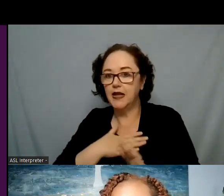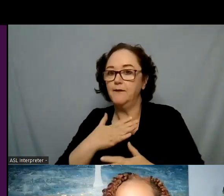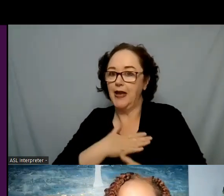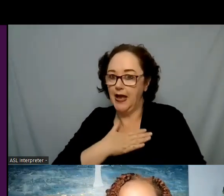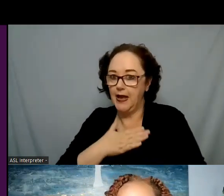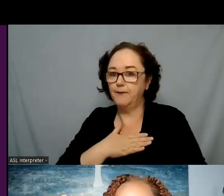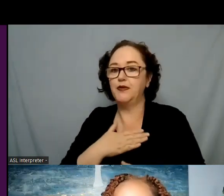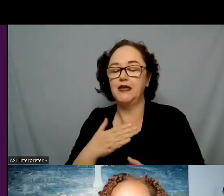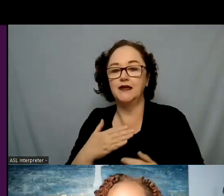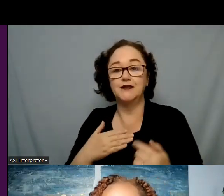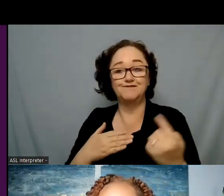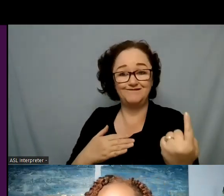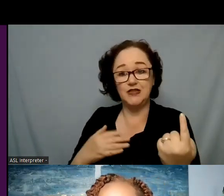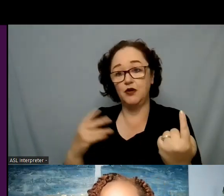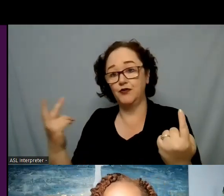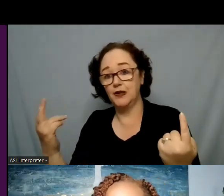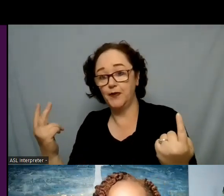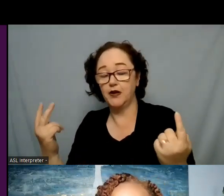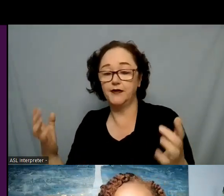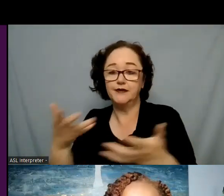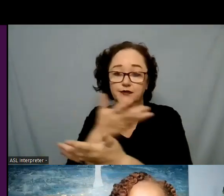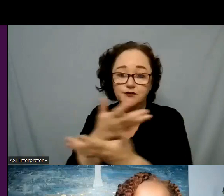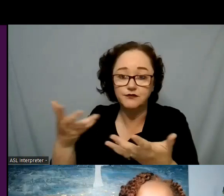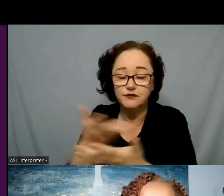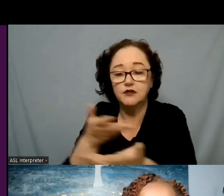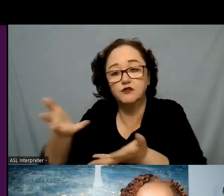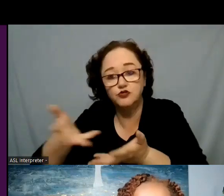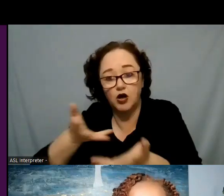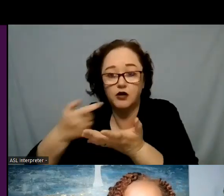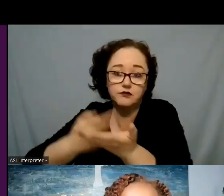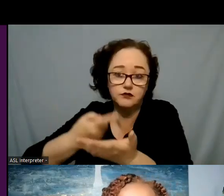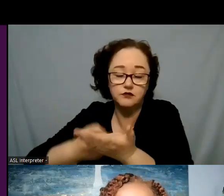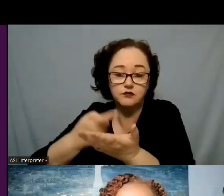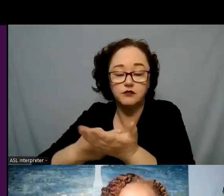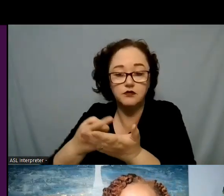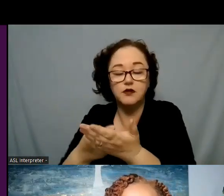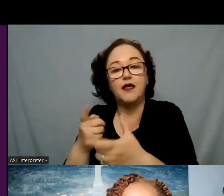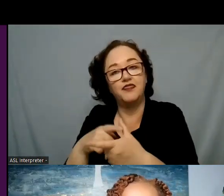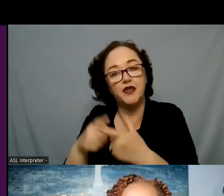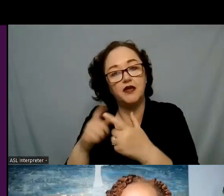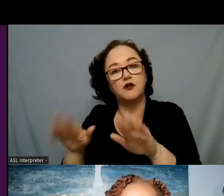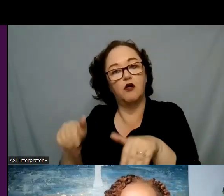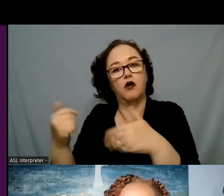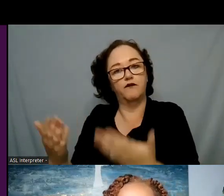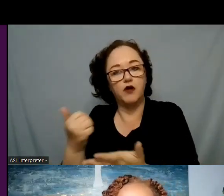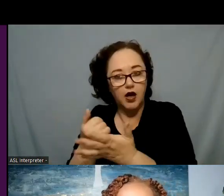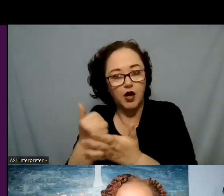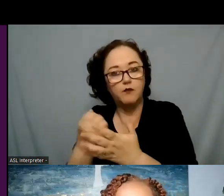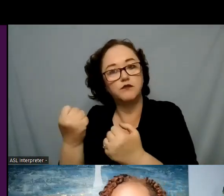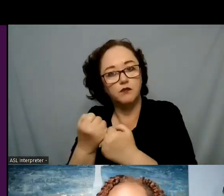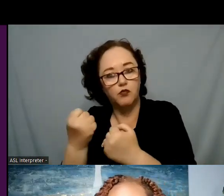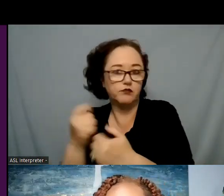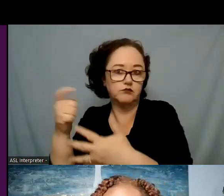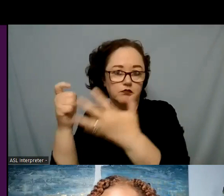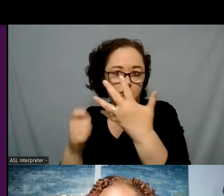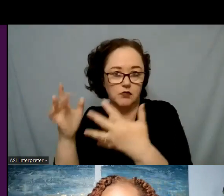know then we can do things to help and support and so when someone's in crisis we want to make sure to treat them